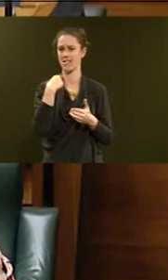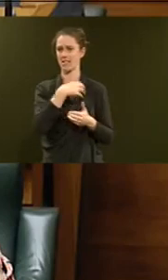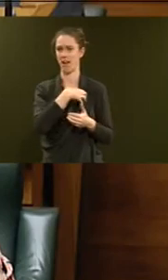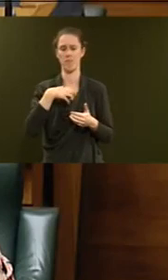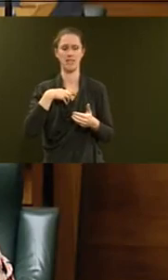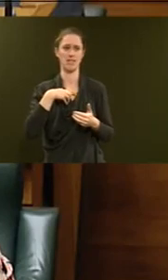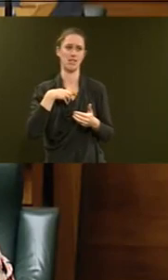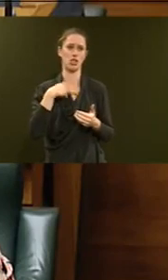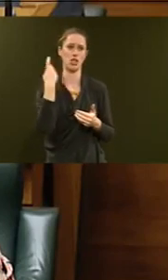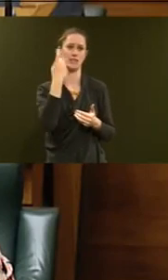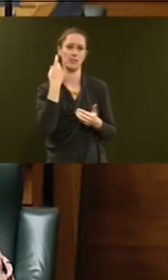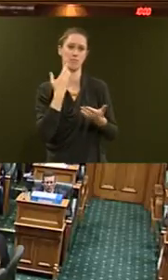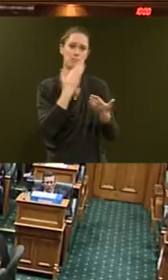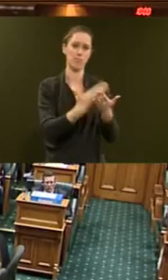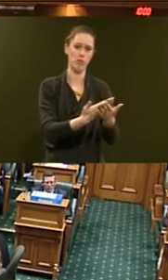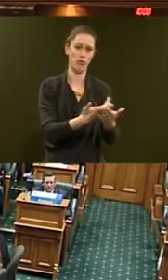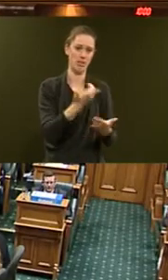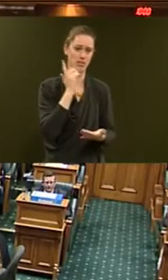...and even contemplate offering teachers.